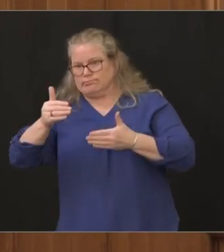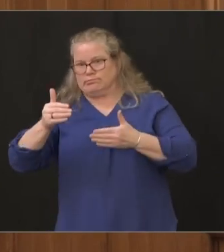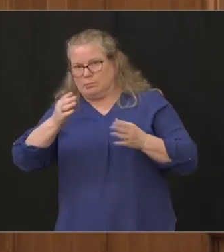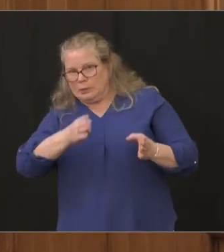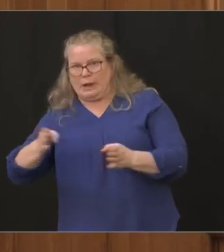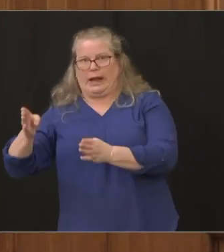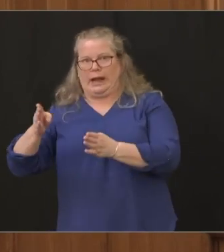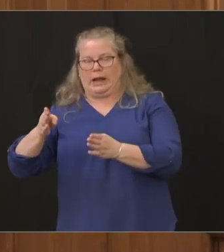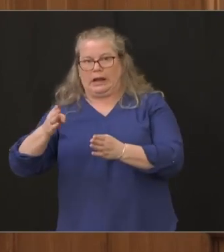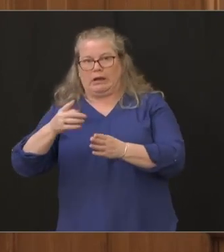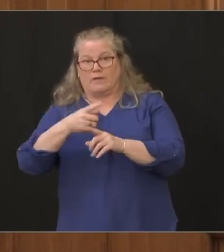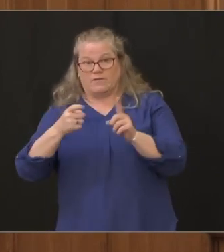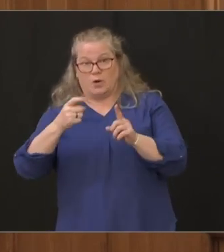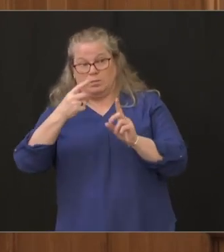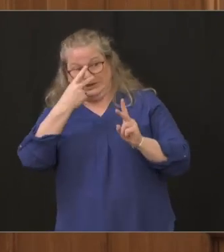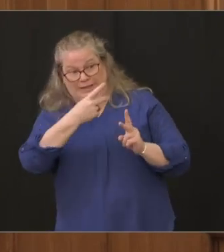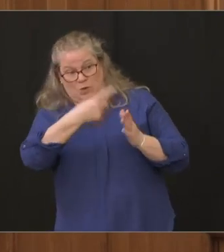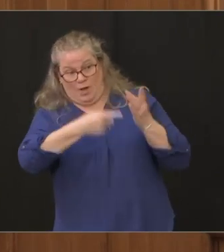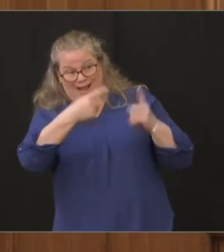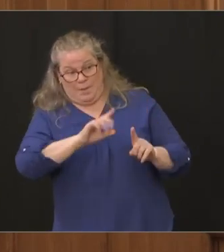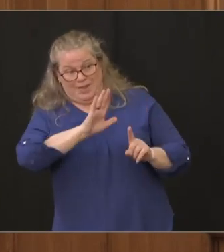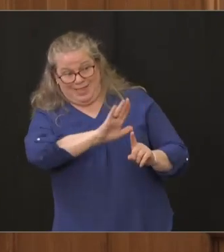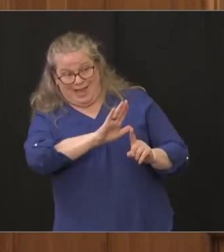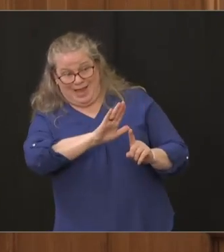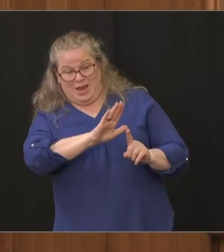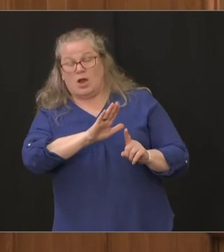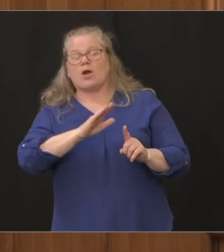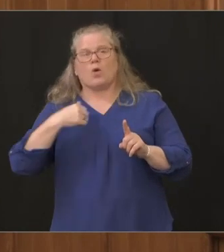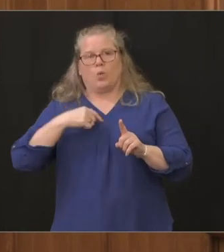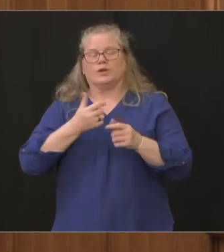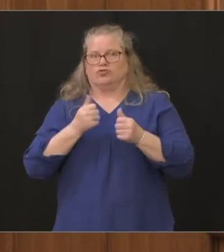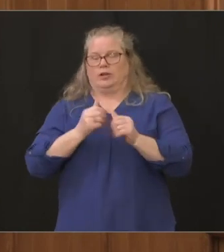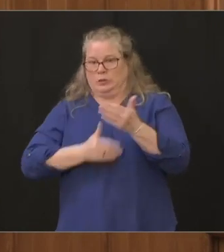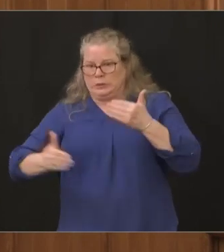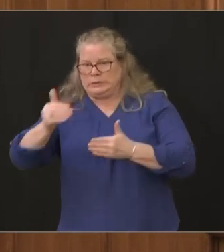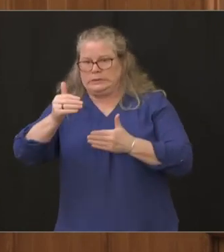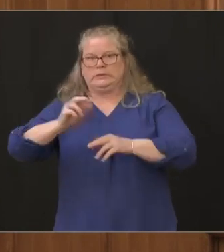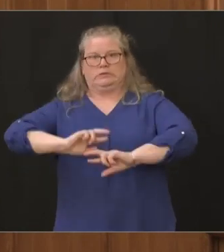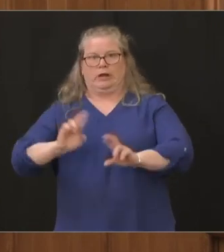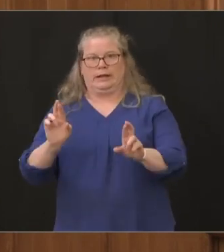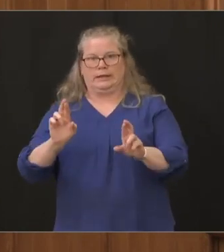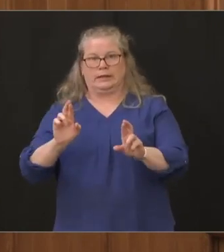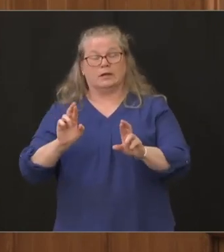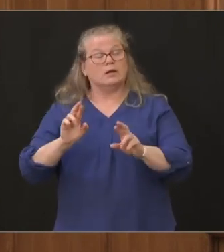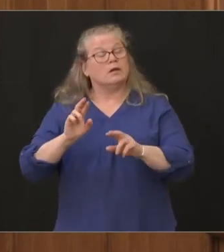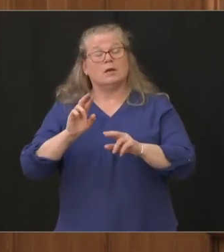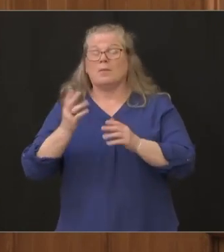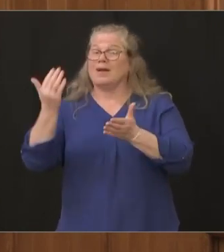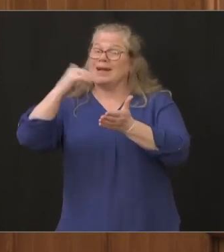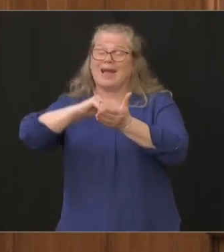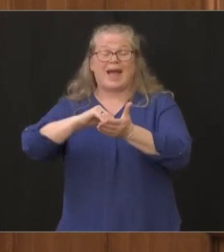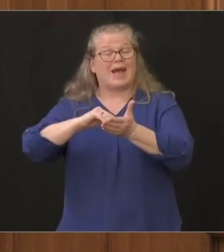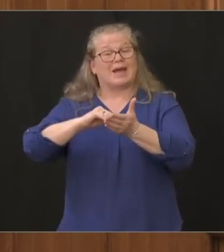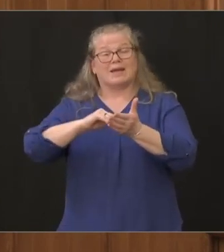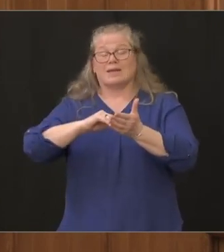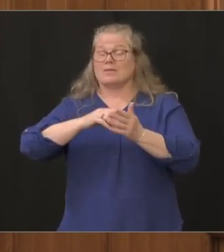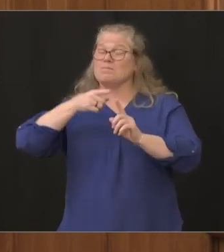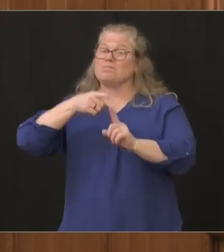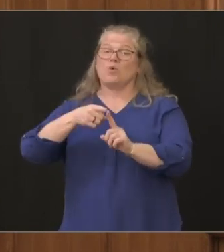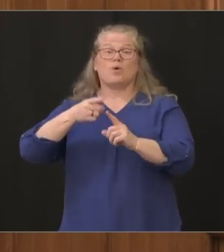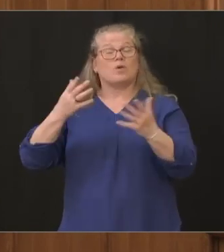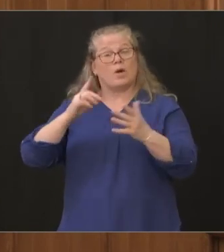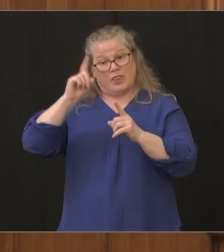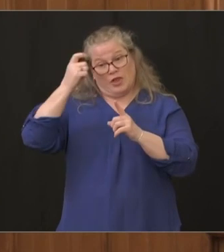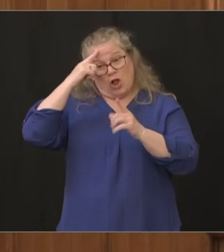a result of what they're experiencing uh but secondly again i come back to the measures that this state took that the governor put in place the